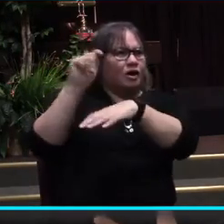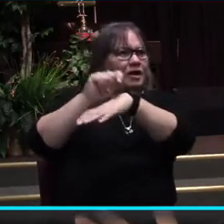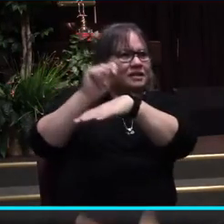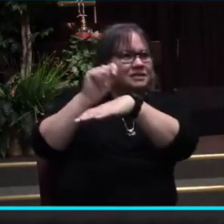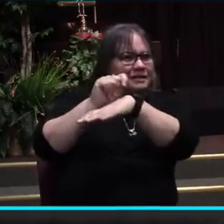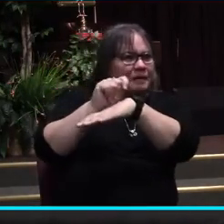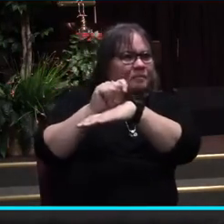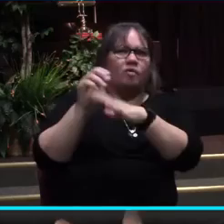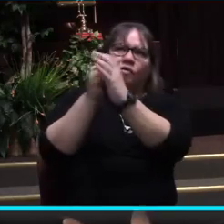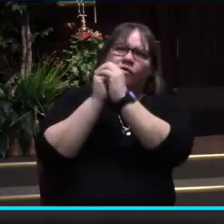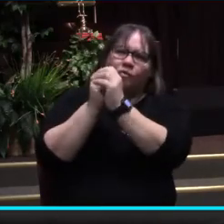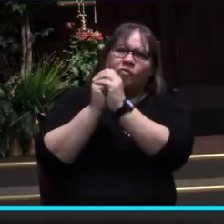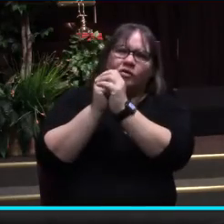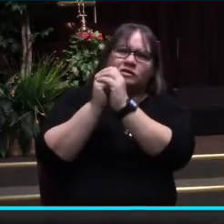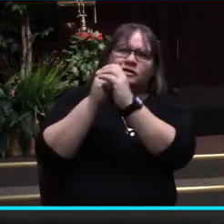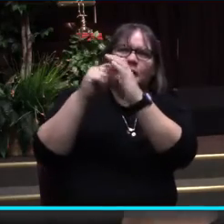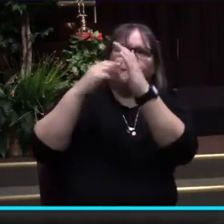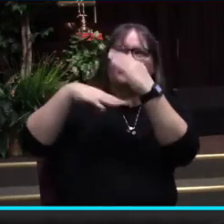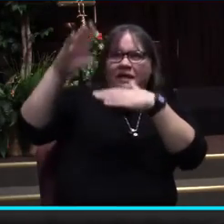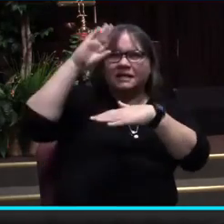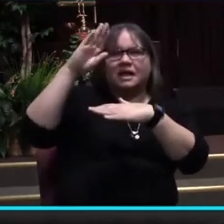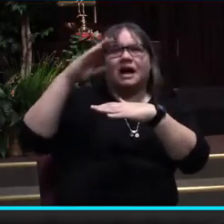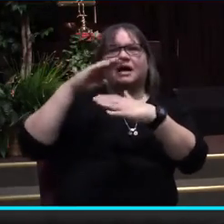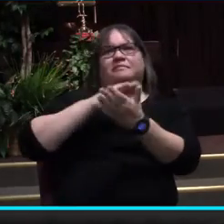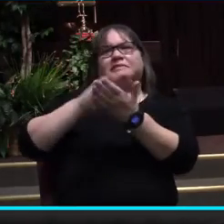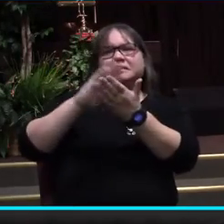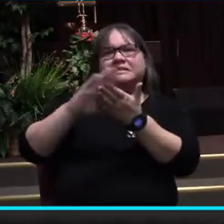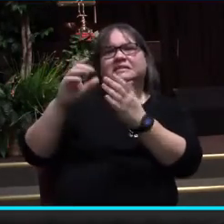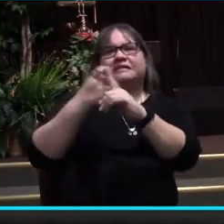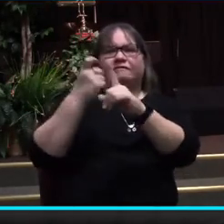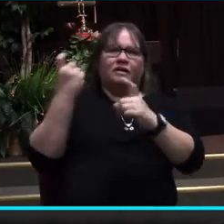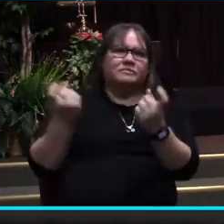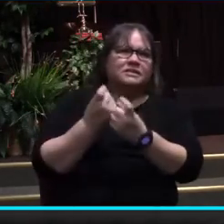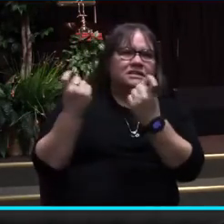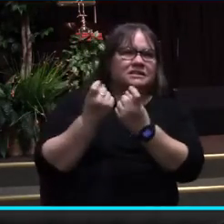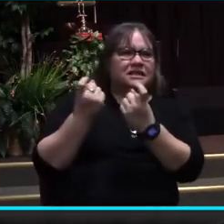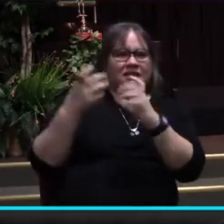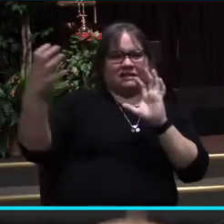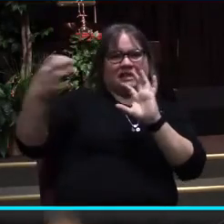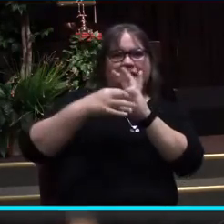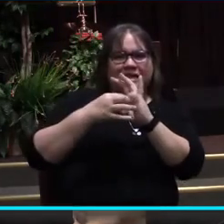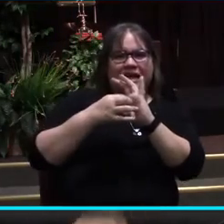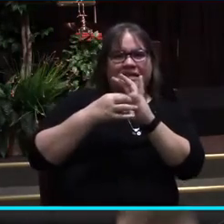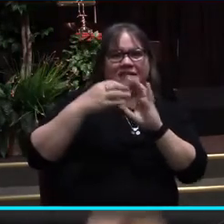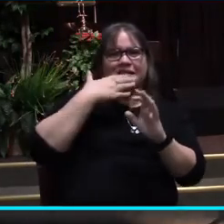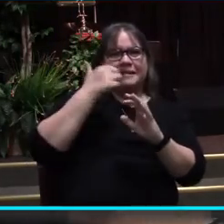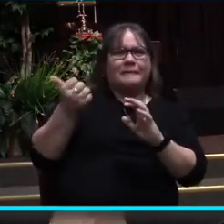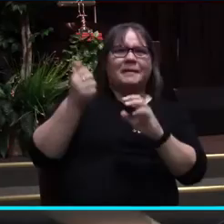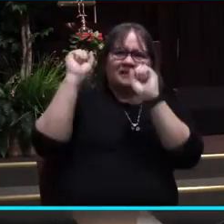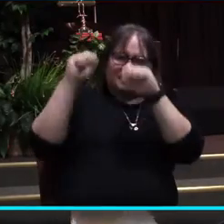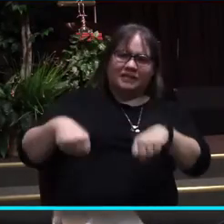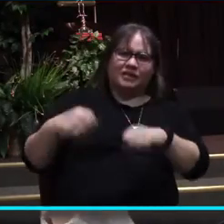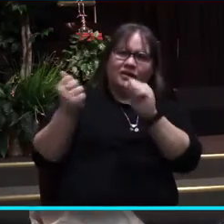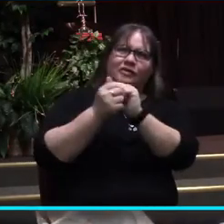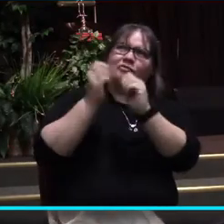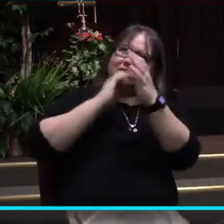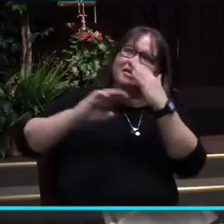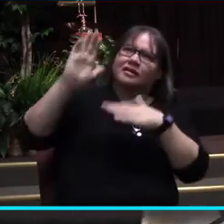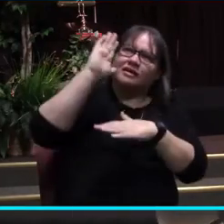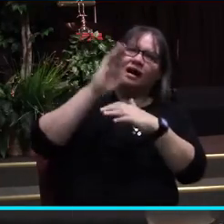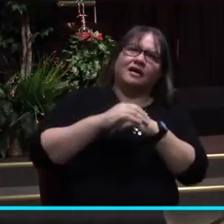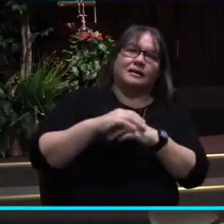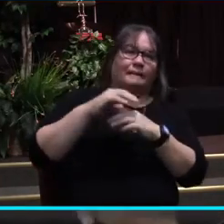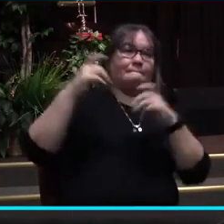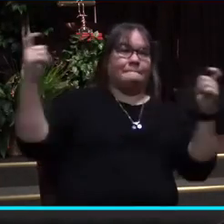purpose of worshiping God, being cleansed from their sins, connecting the best that they could with their God,